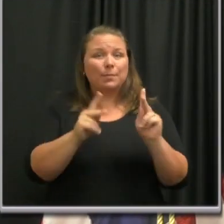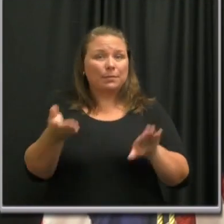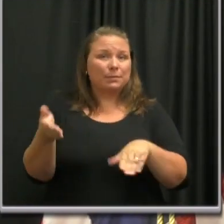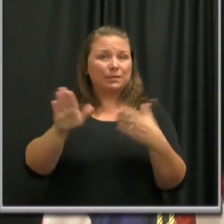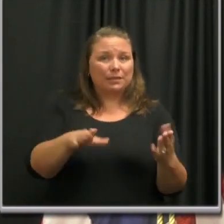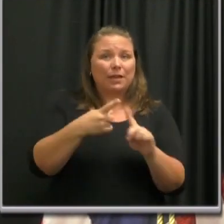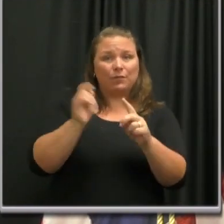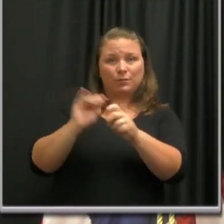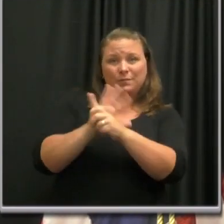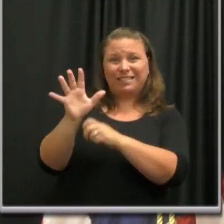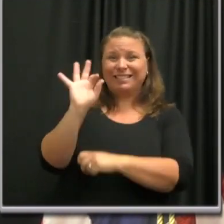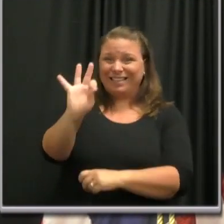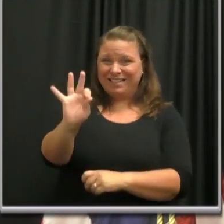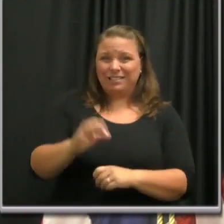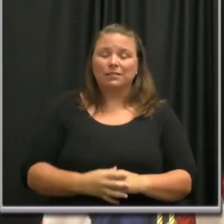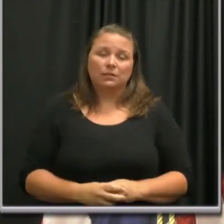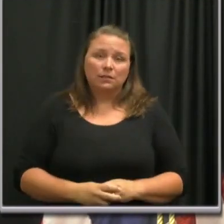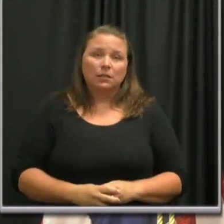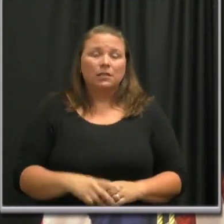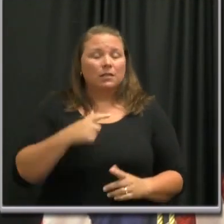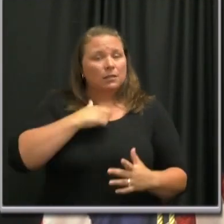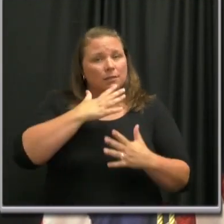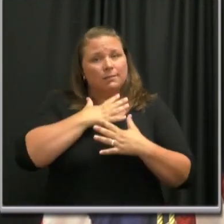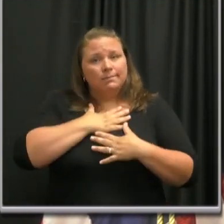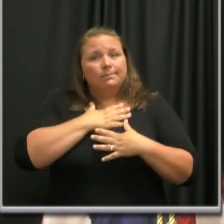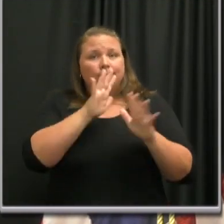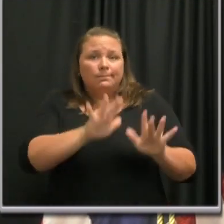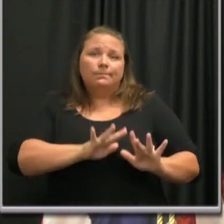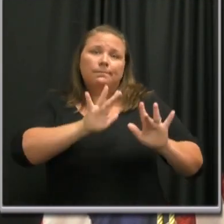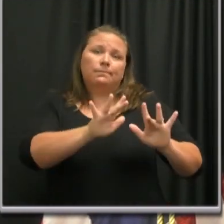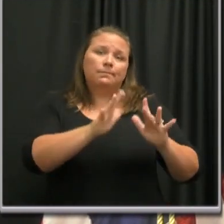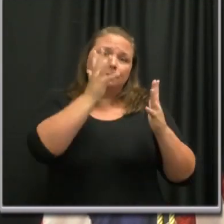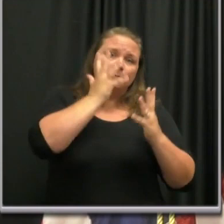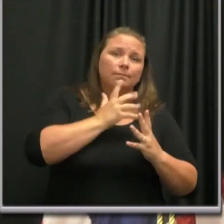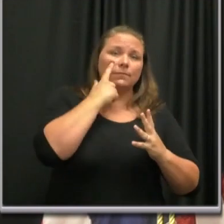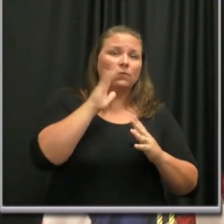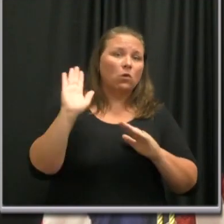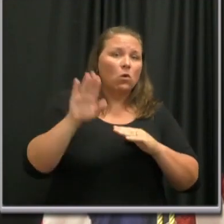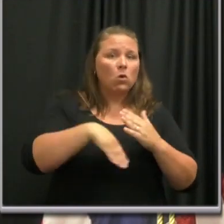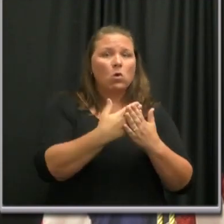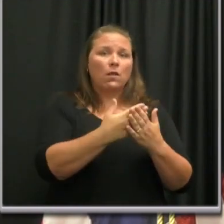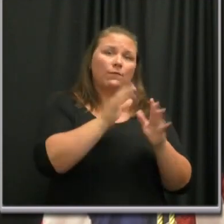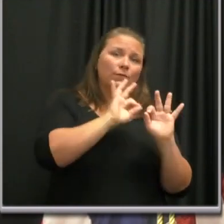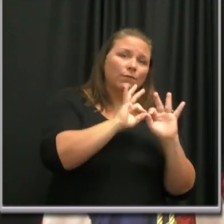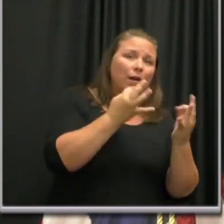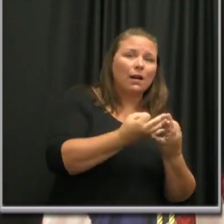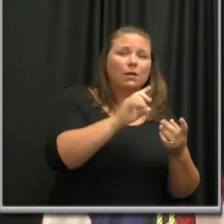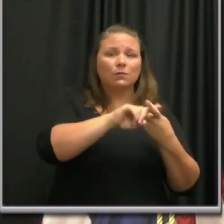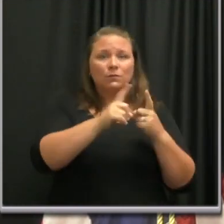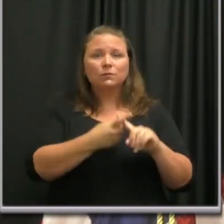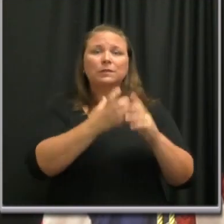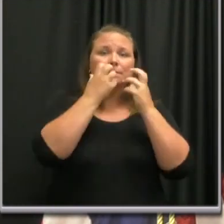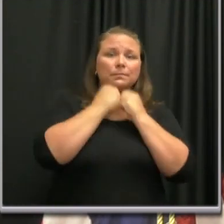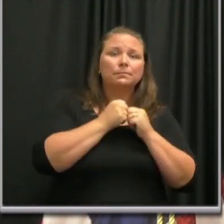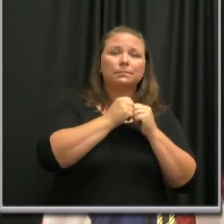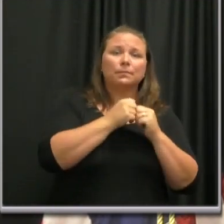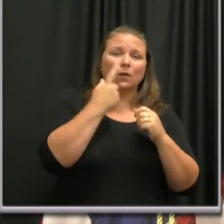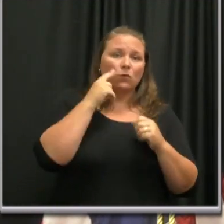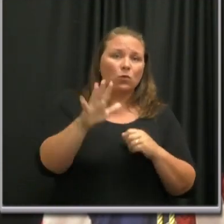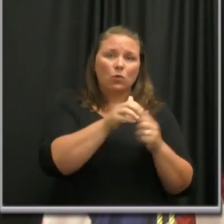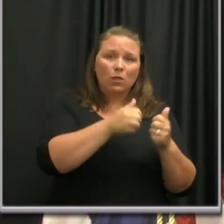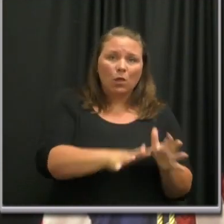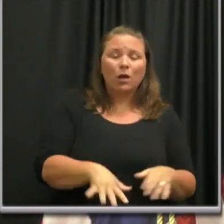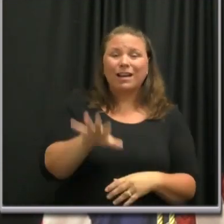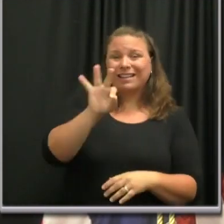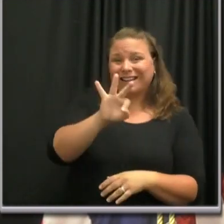COVID-19. My sympathies go out to all of their friends and loved ones for their loss. 96 Nashvilleians